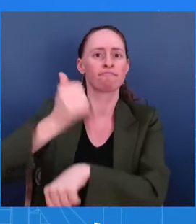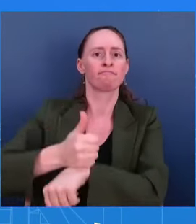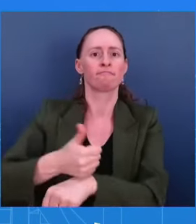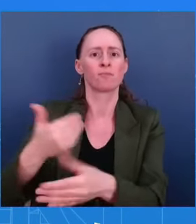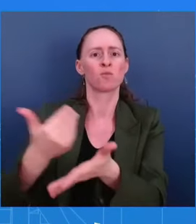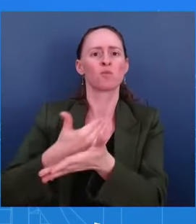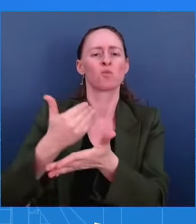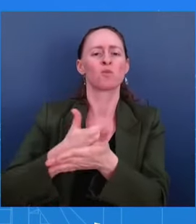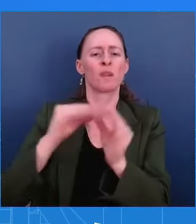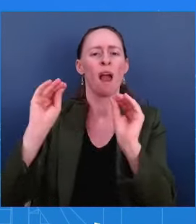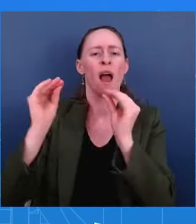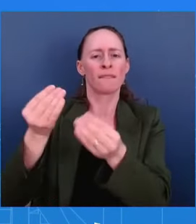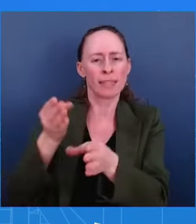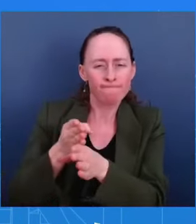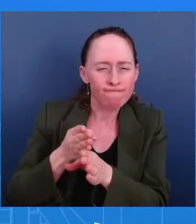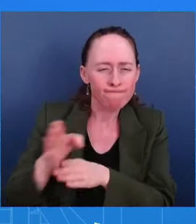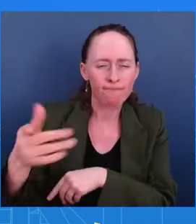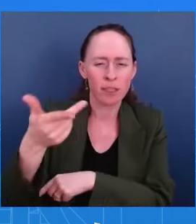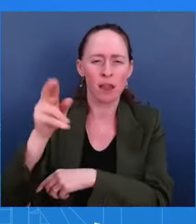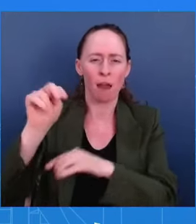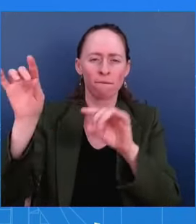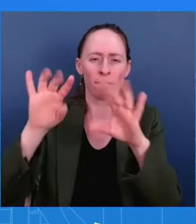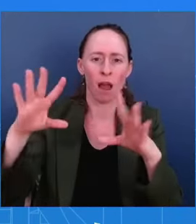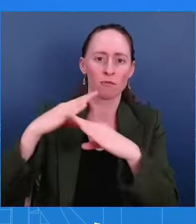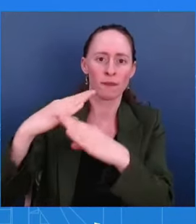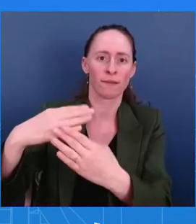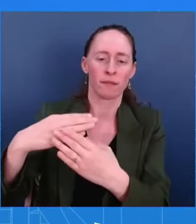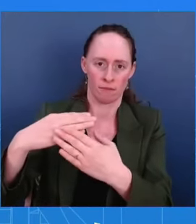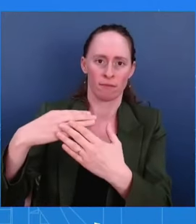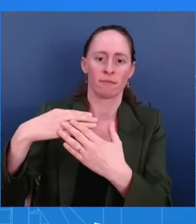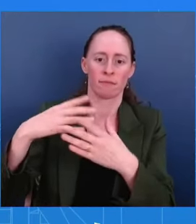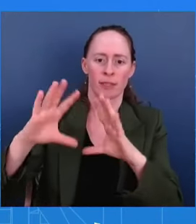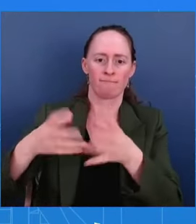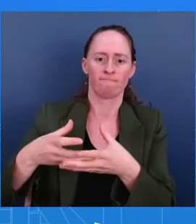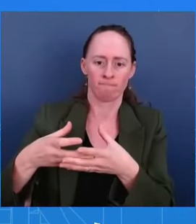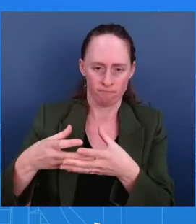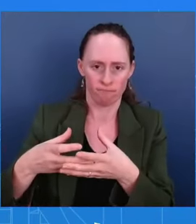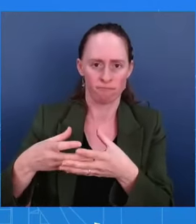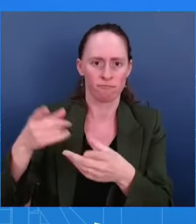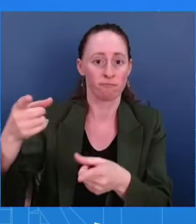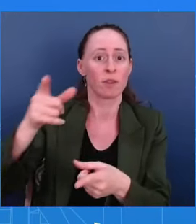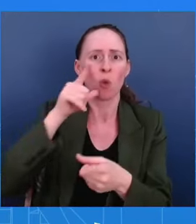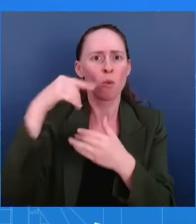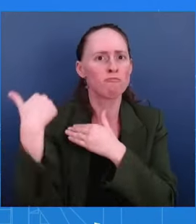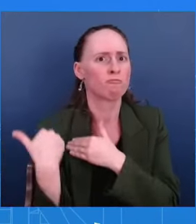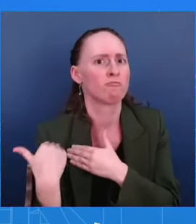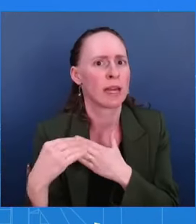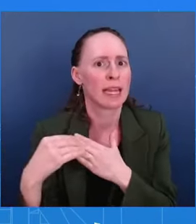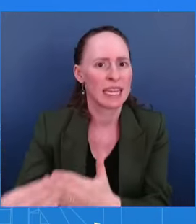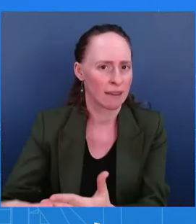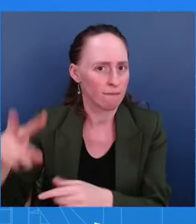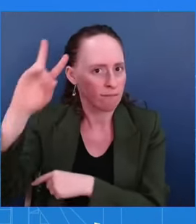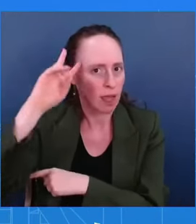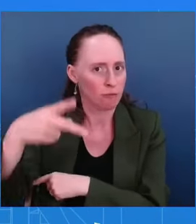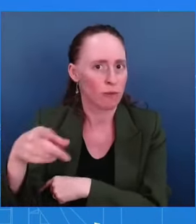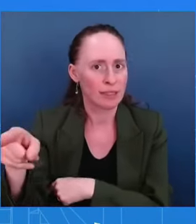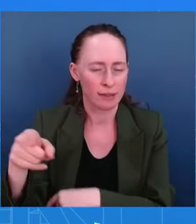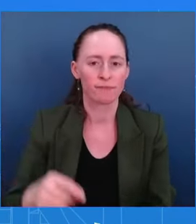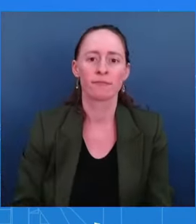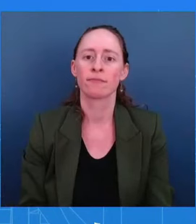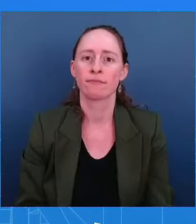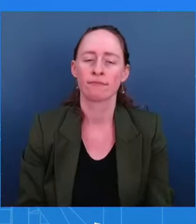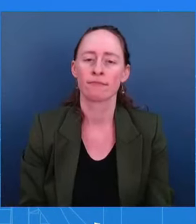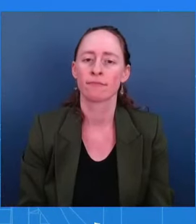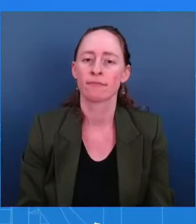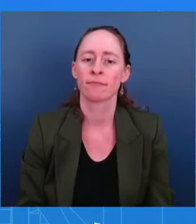and what that does and this is really going to get to the heart of your question is that what they,